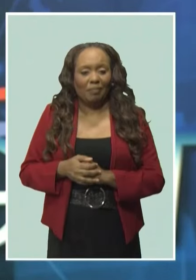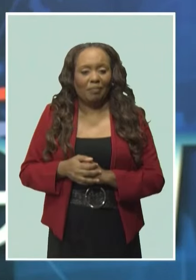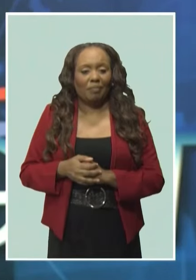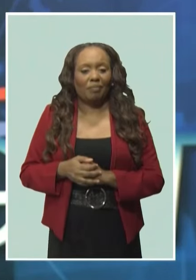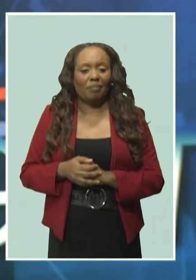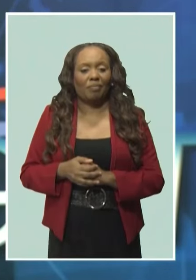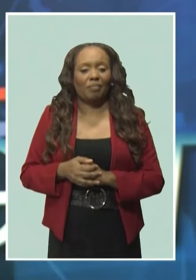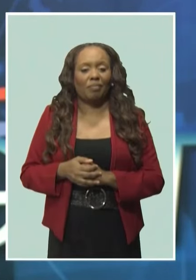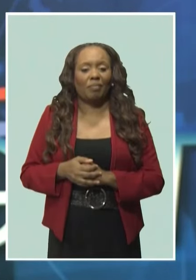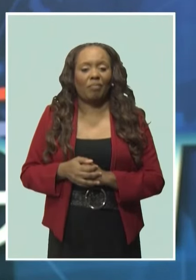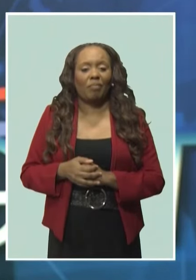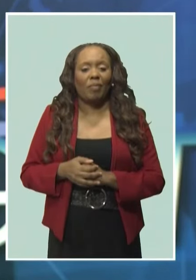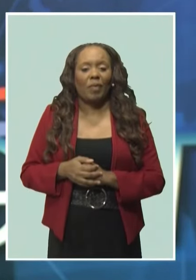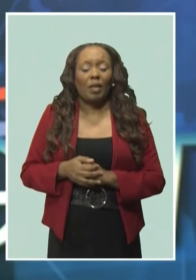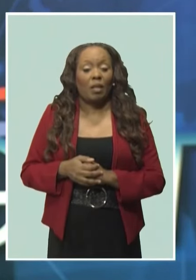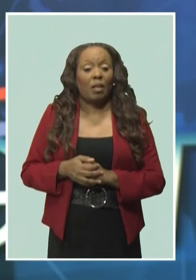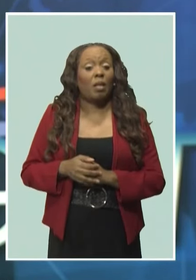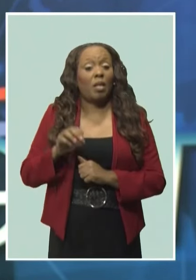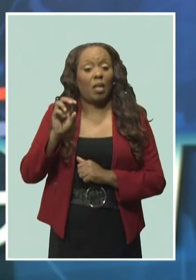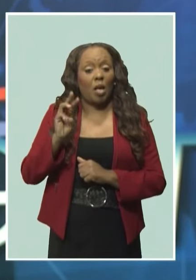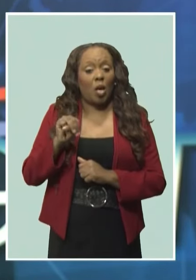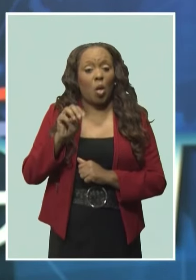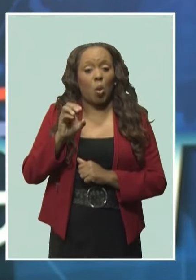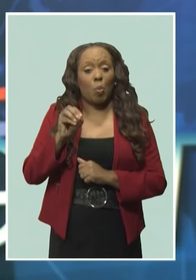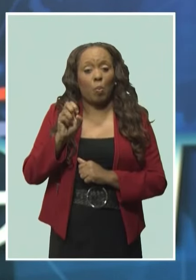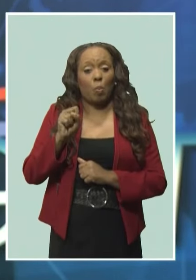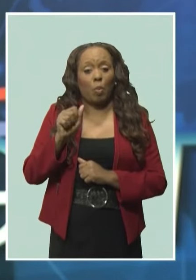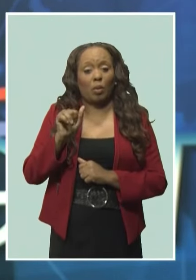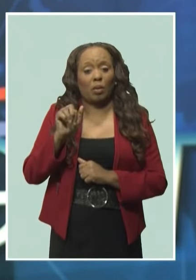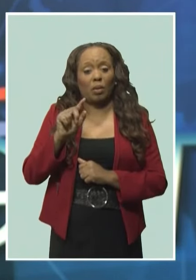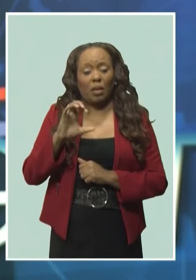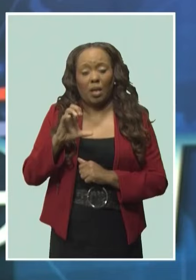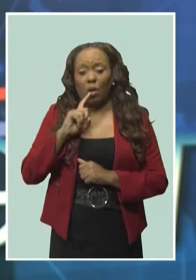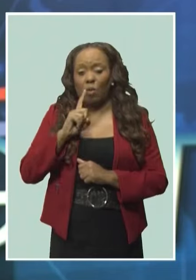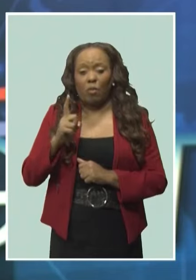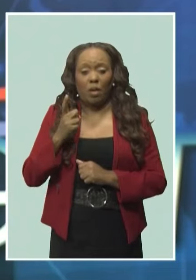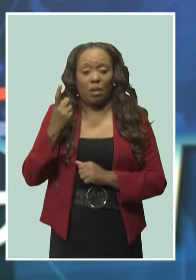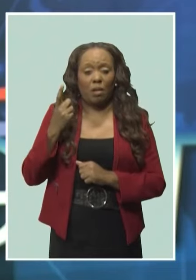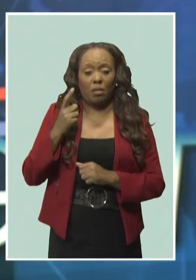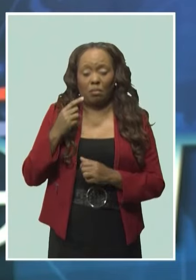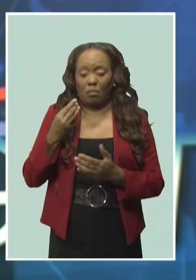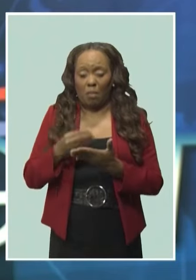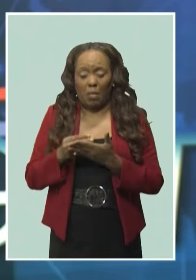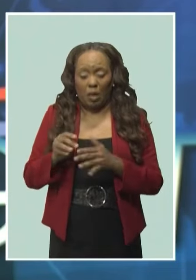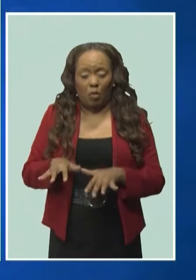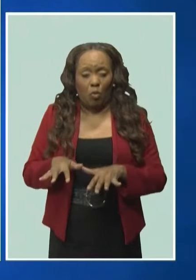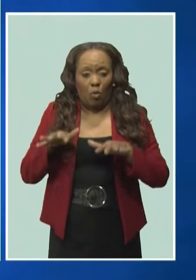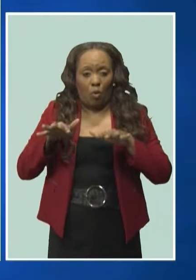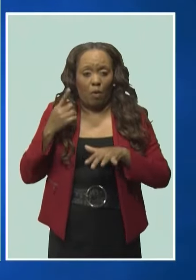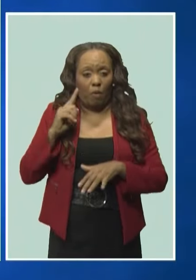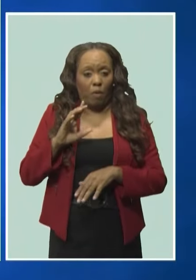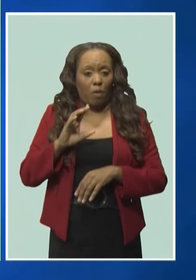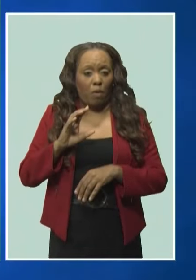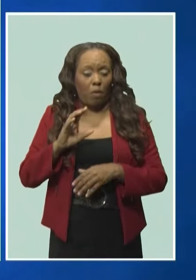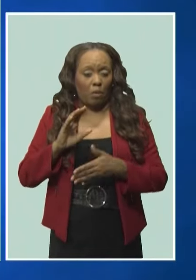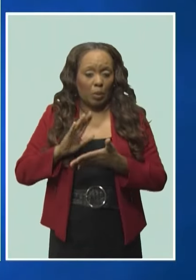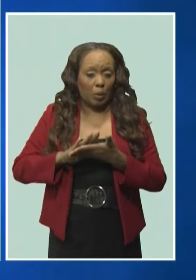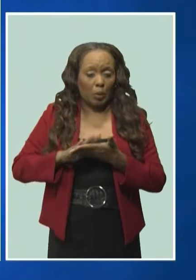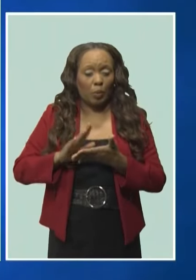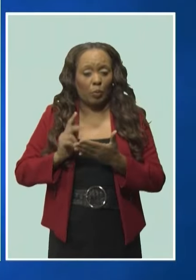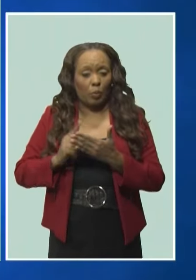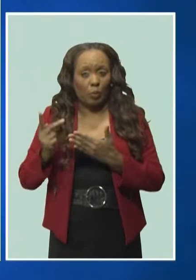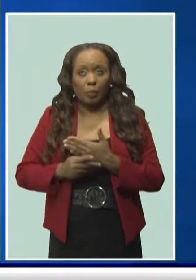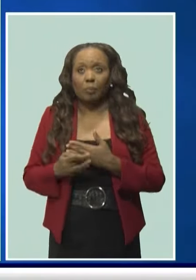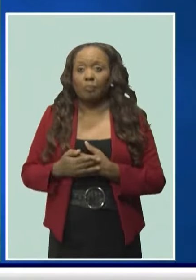Mosaic series plays a vital role in raising funds for many of the school's ventures. When you see our sporting programs,